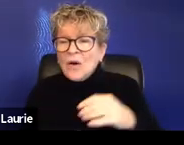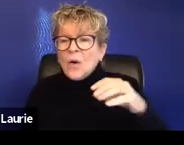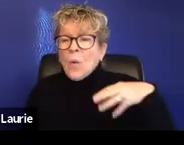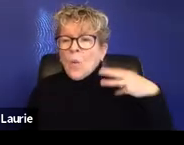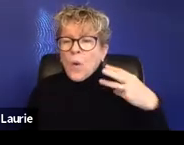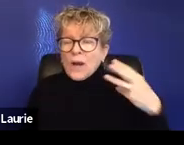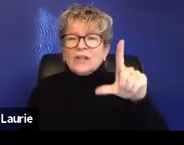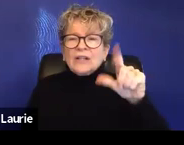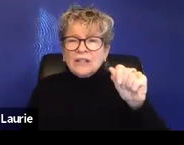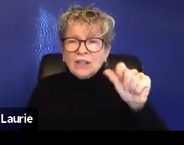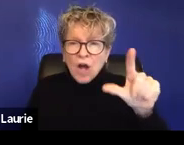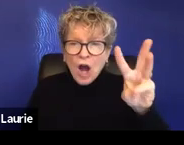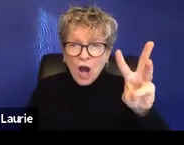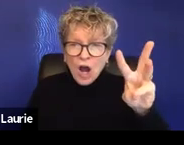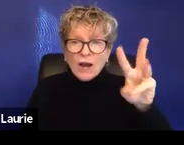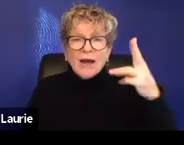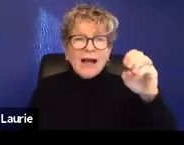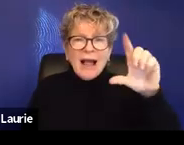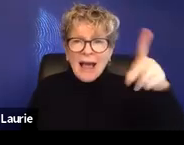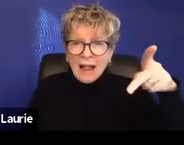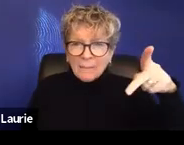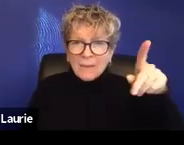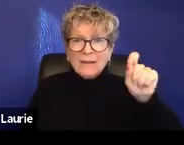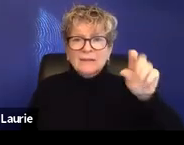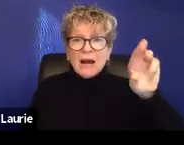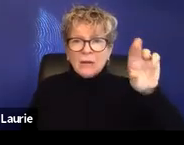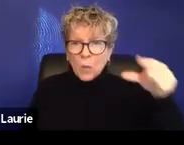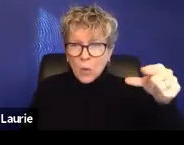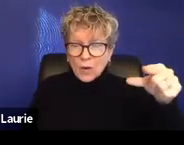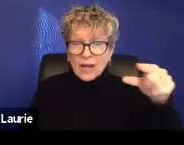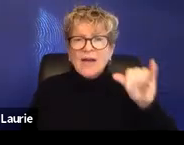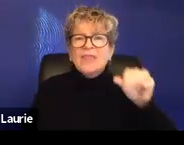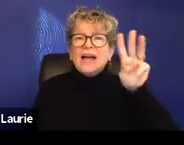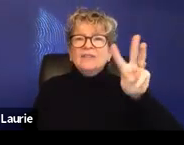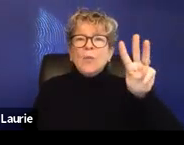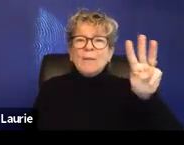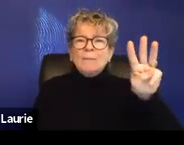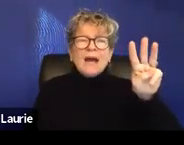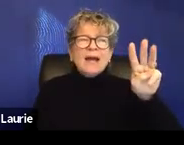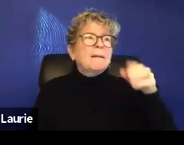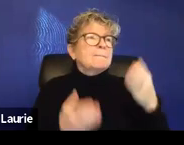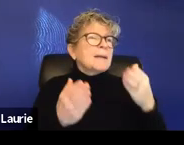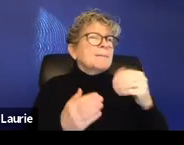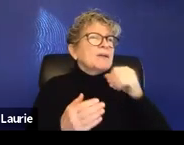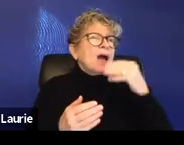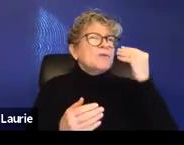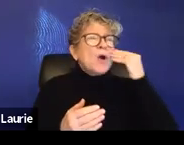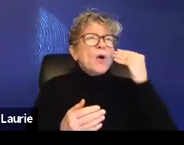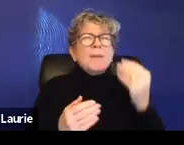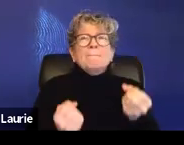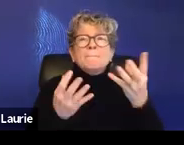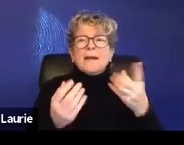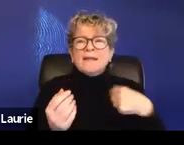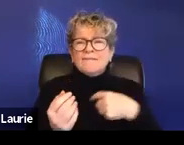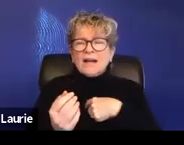WashingtonLawHelp.org. It is actually a website that, if you're not familiar with, many of us